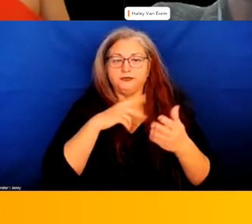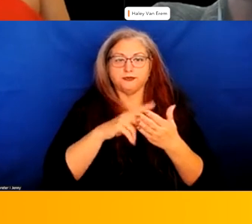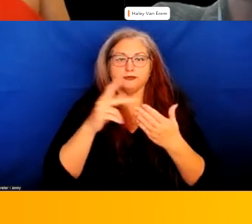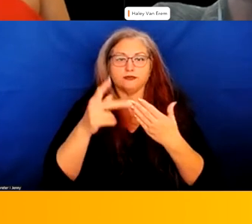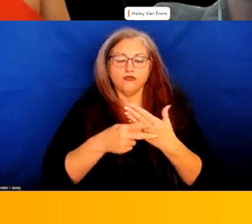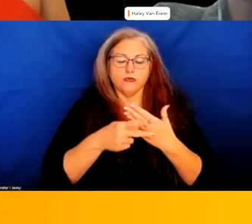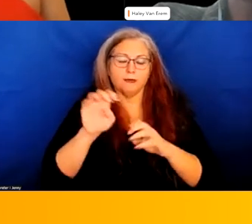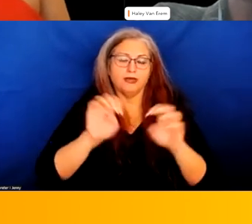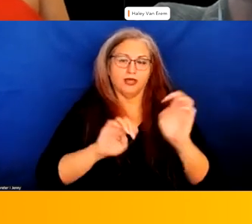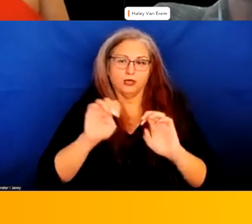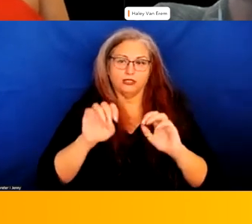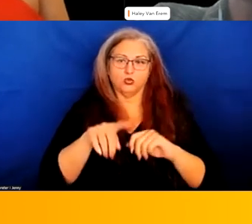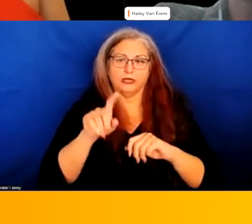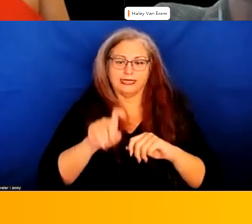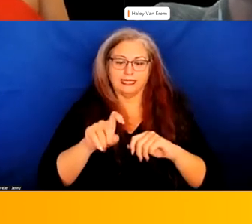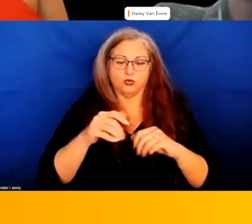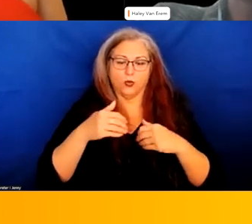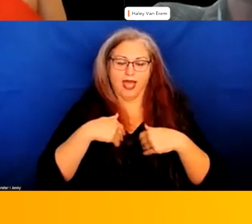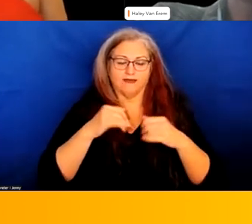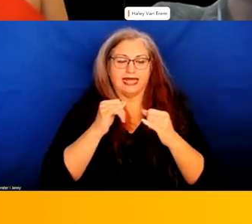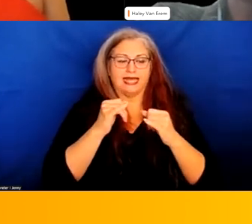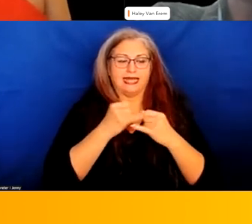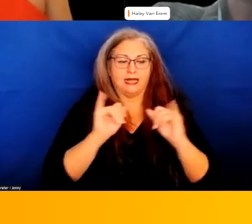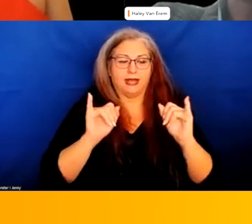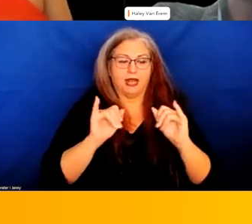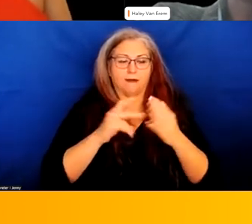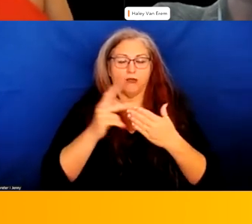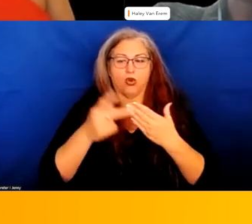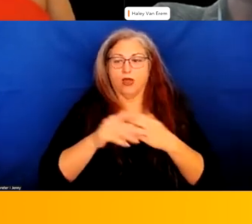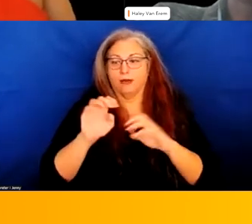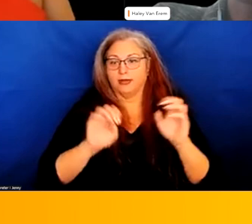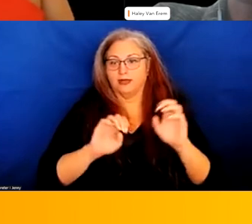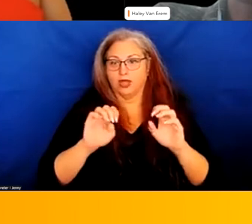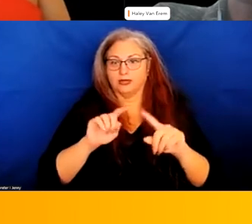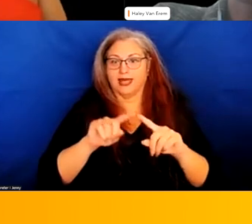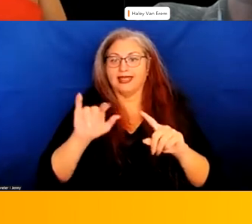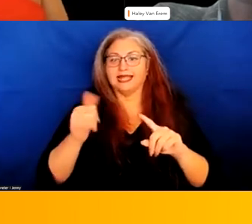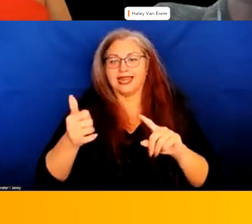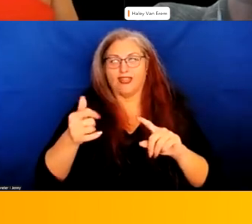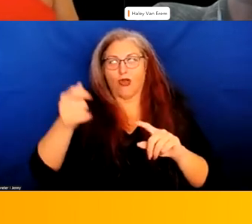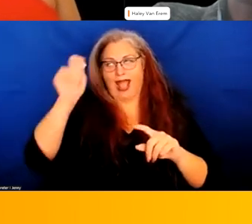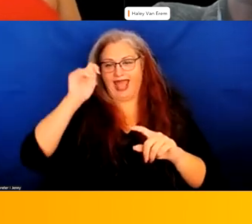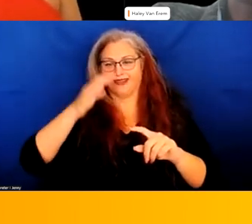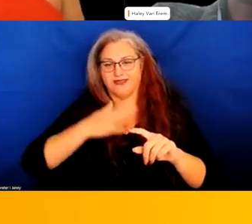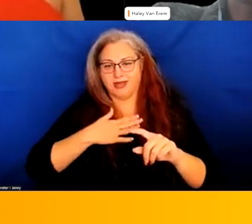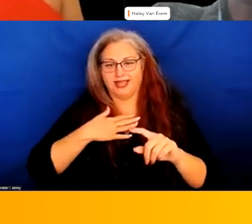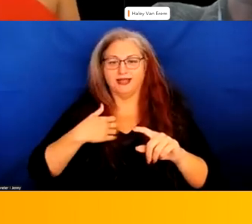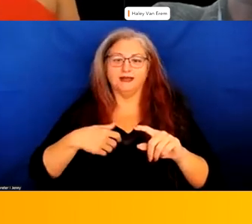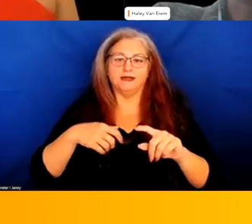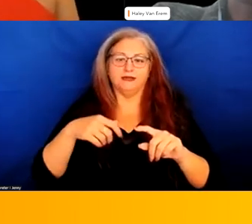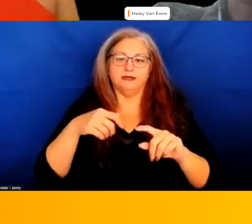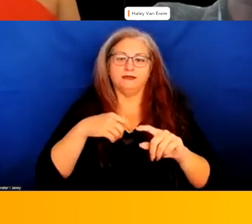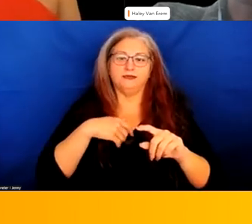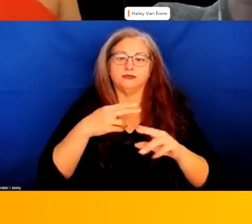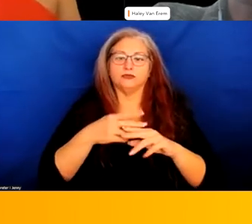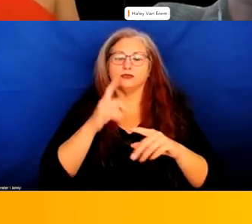you need an independent program evaluation that's another hat that i've worked for for for